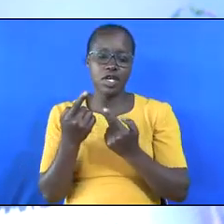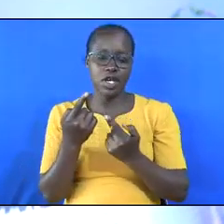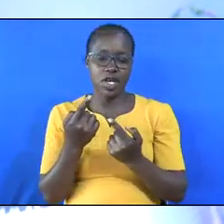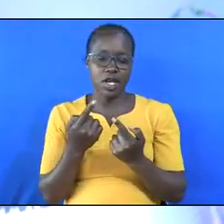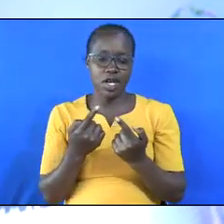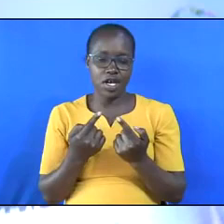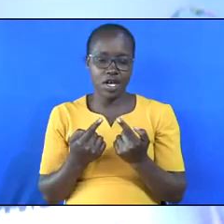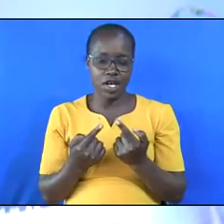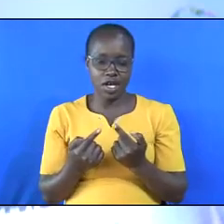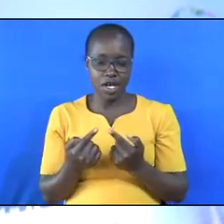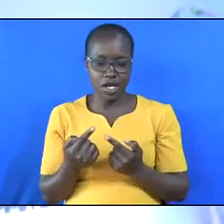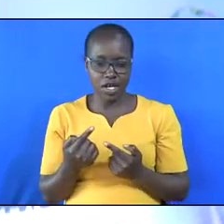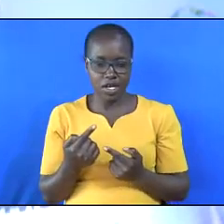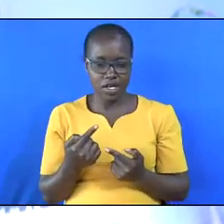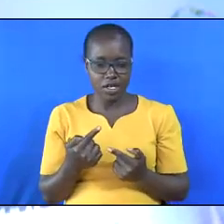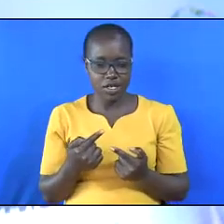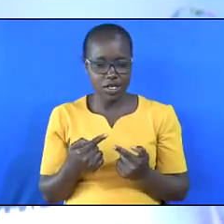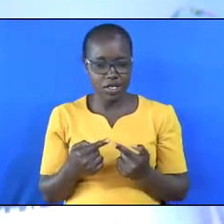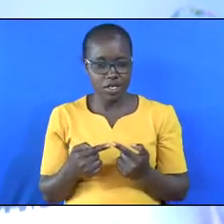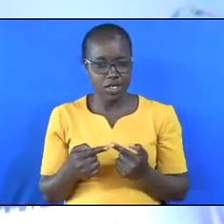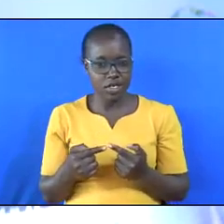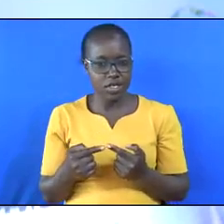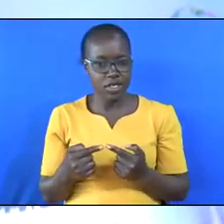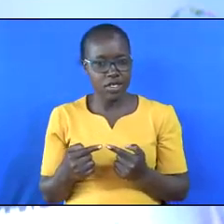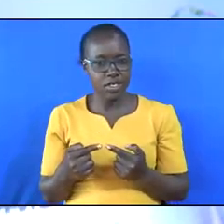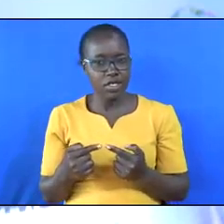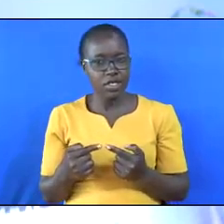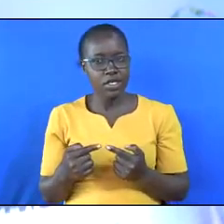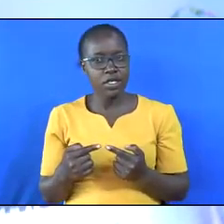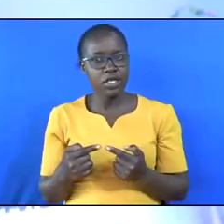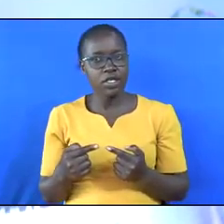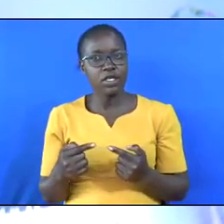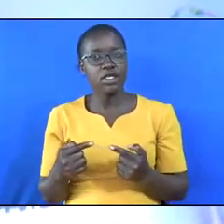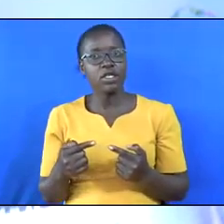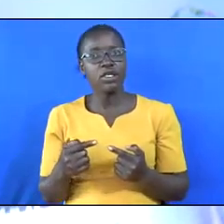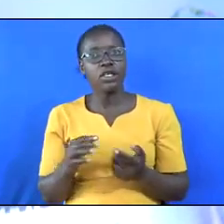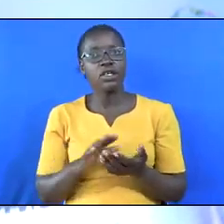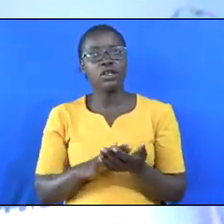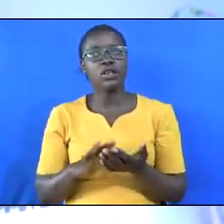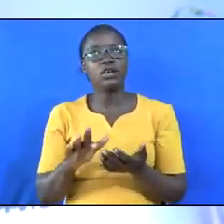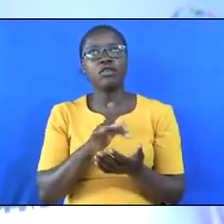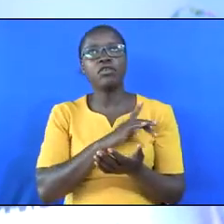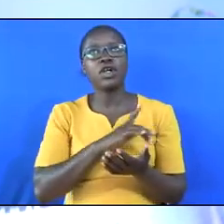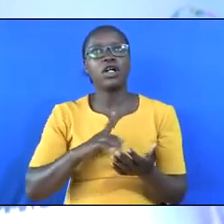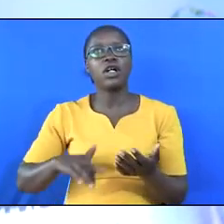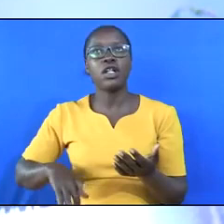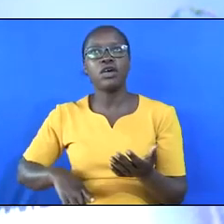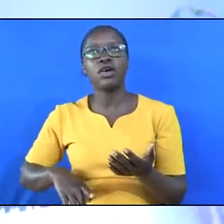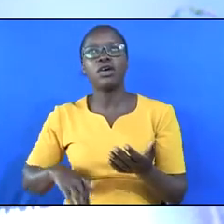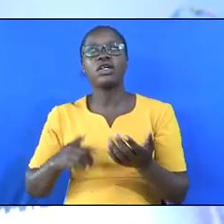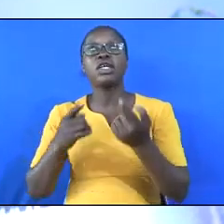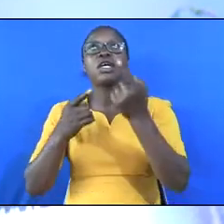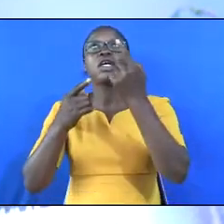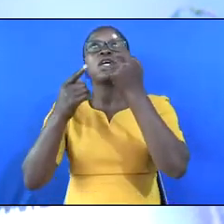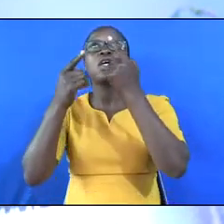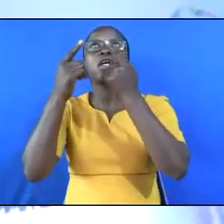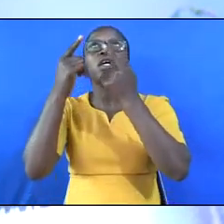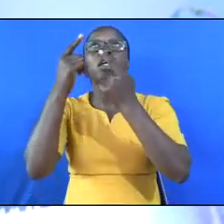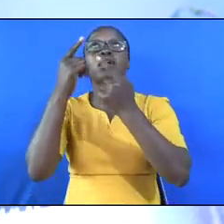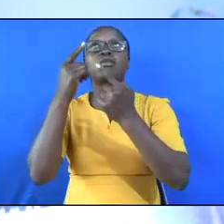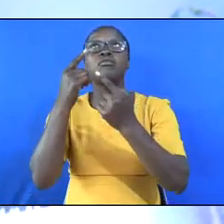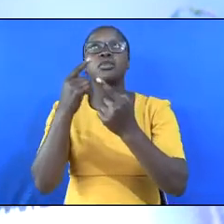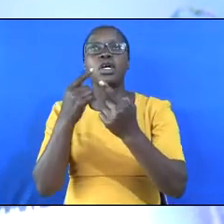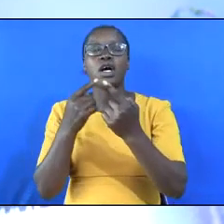down. And may the glory of the Lord